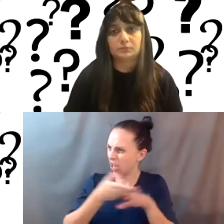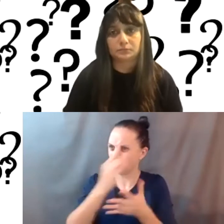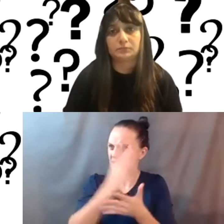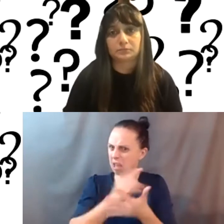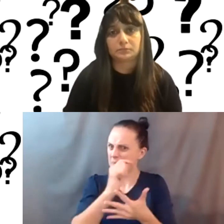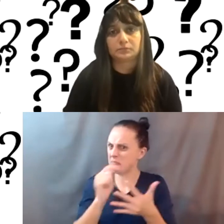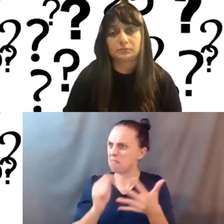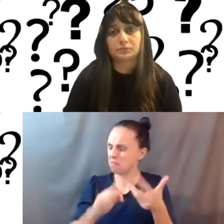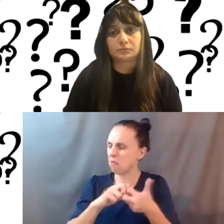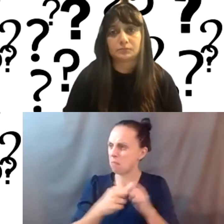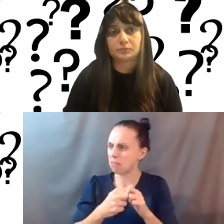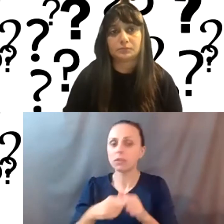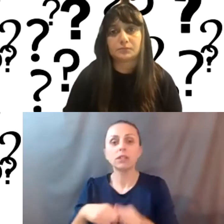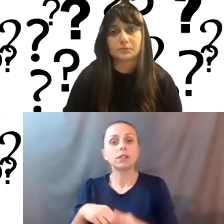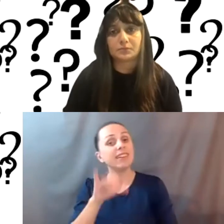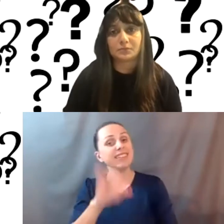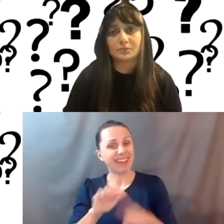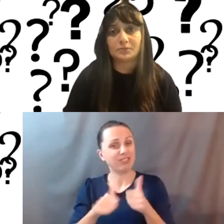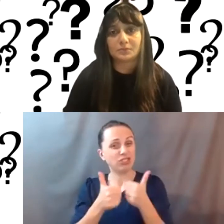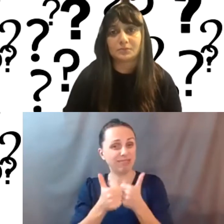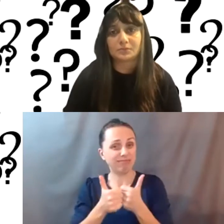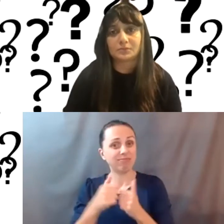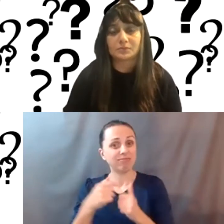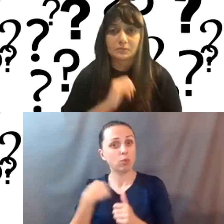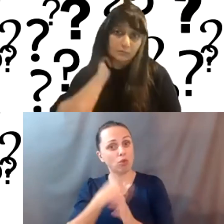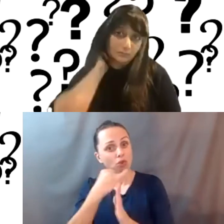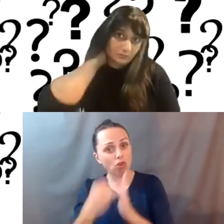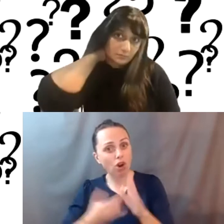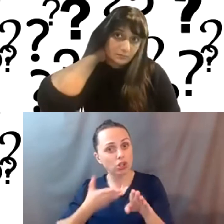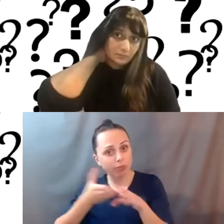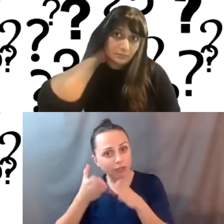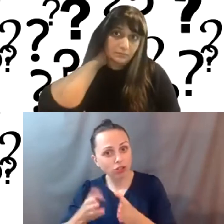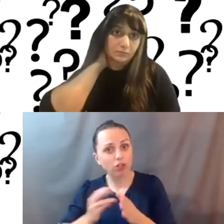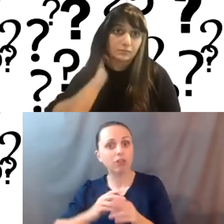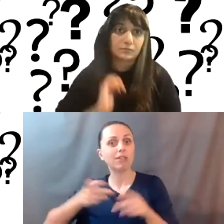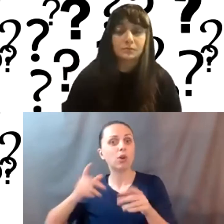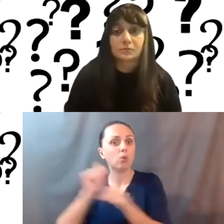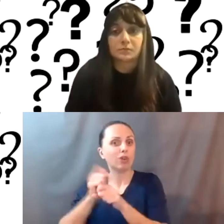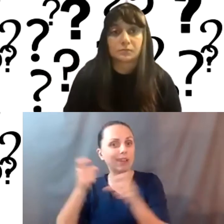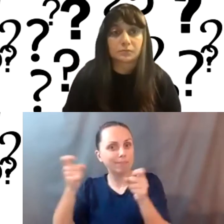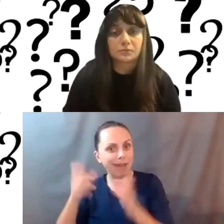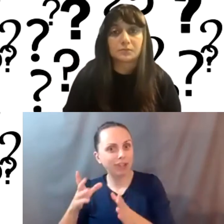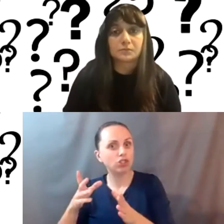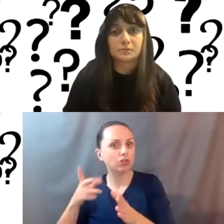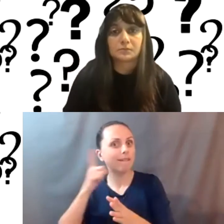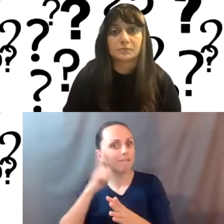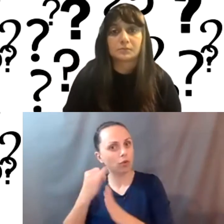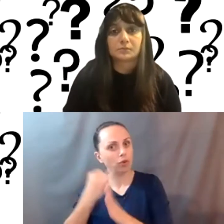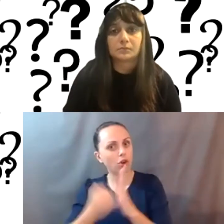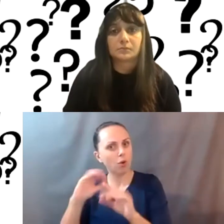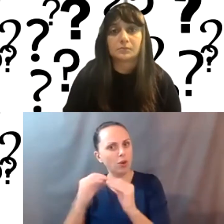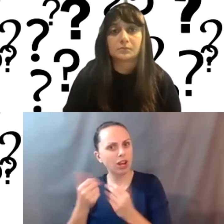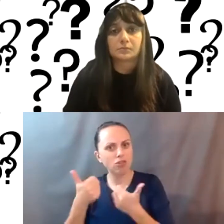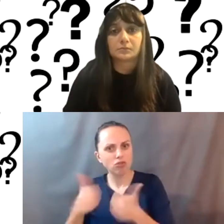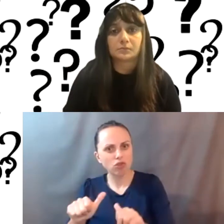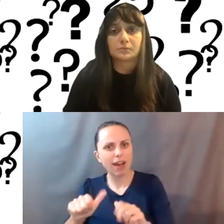is the challenge of working as an arts professional or in management of an arts organization and trying to